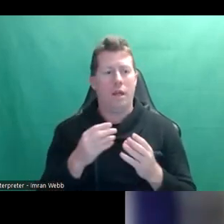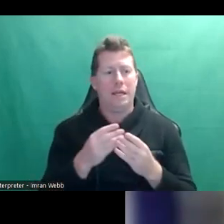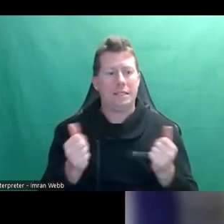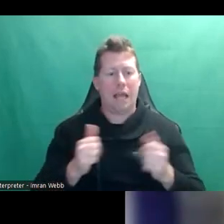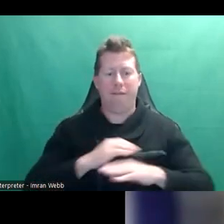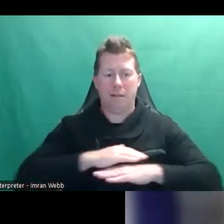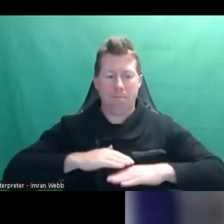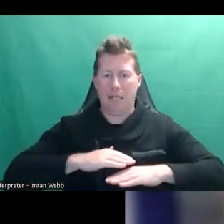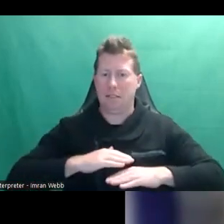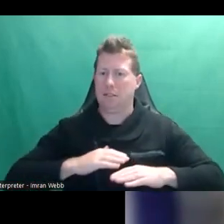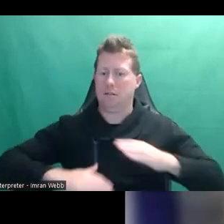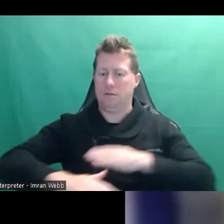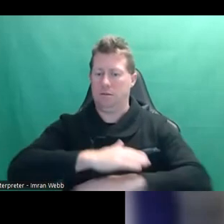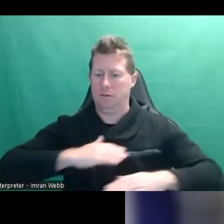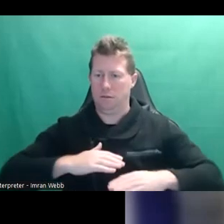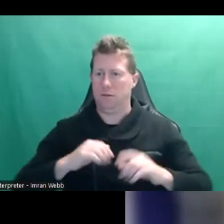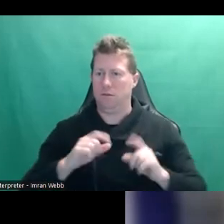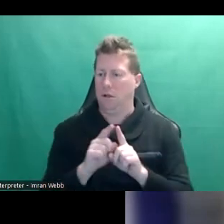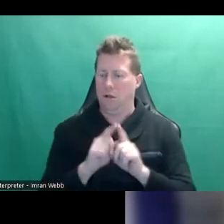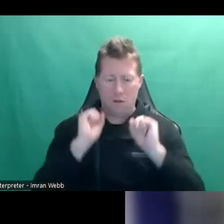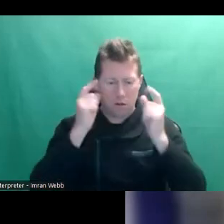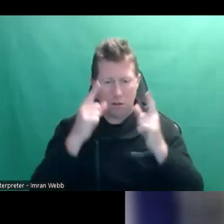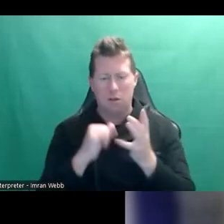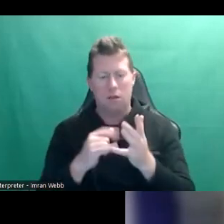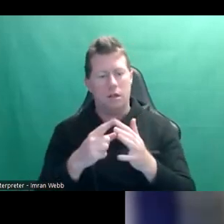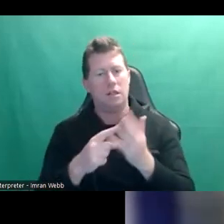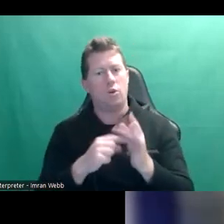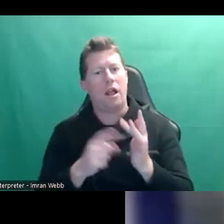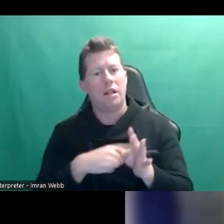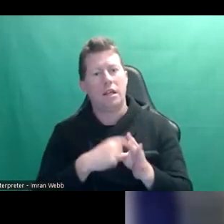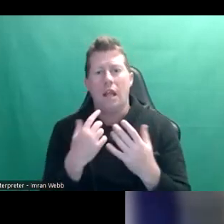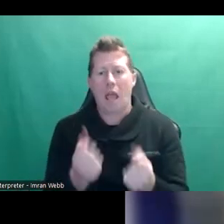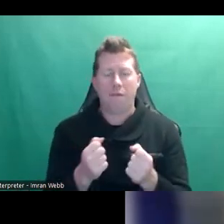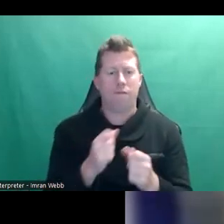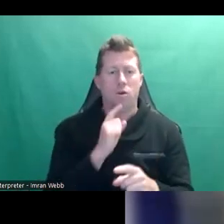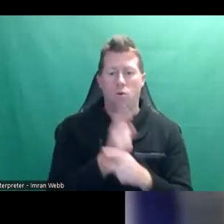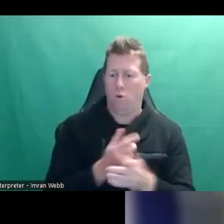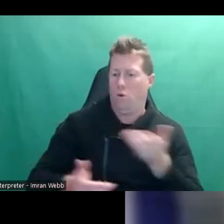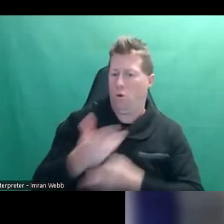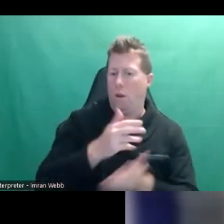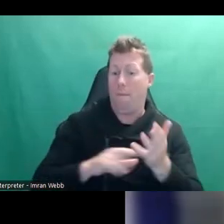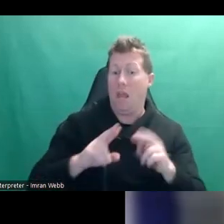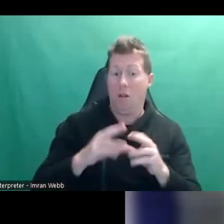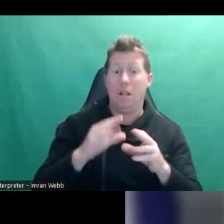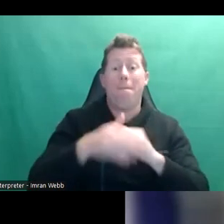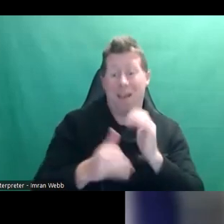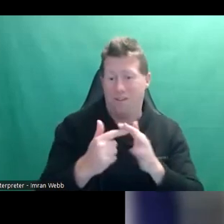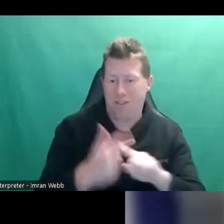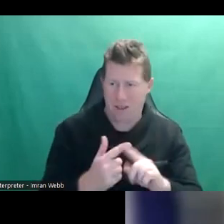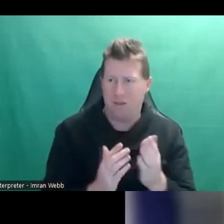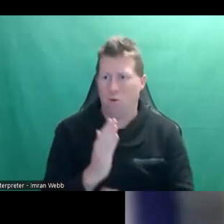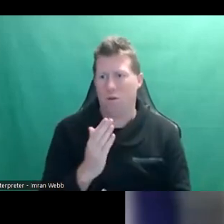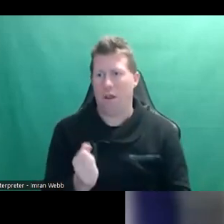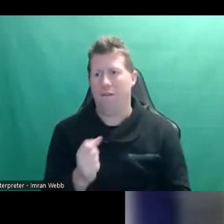who may be of diverse sexualities, for example, to have conversations with parents about sex because, you know, people